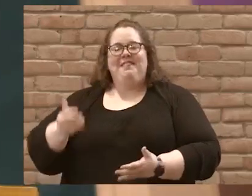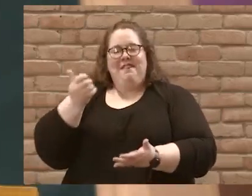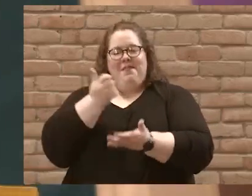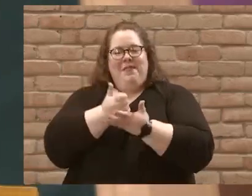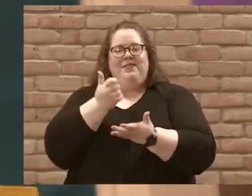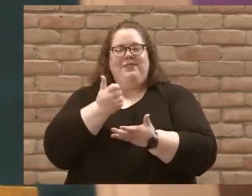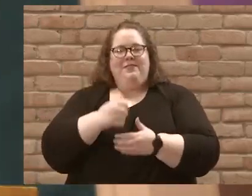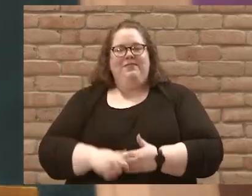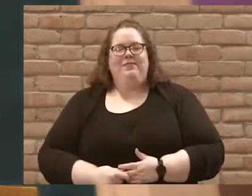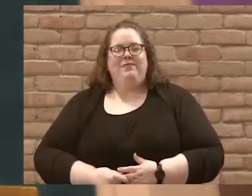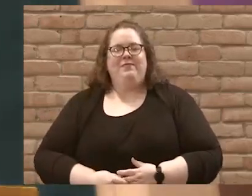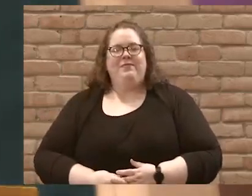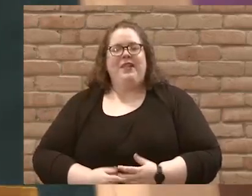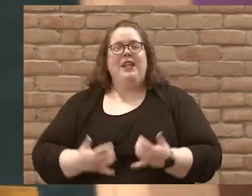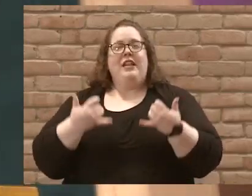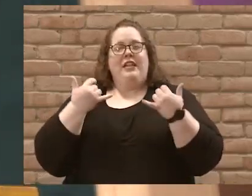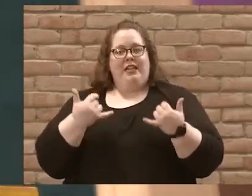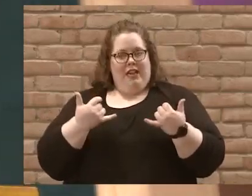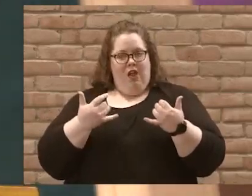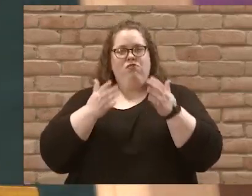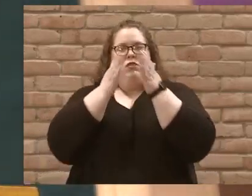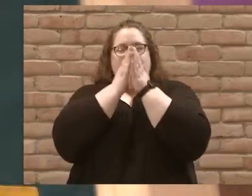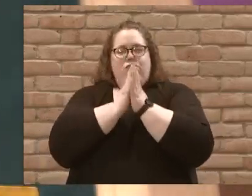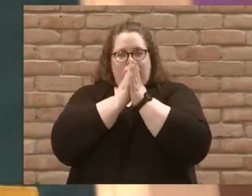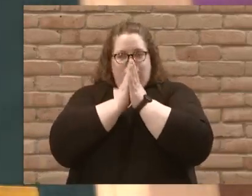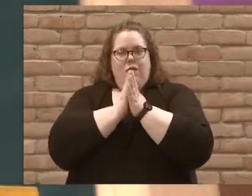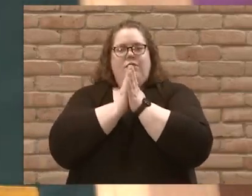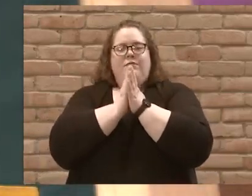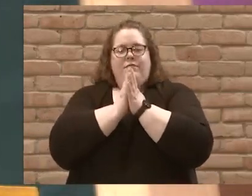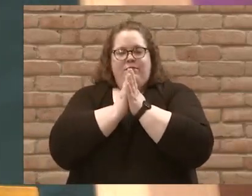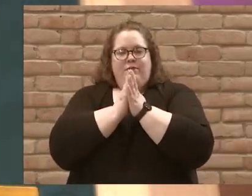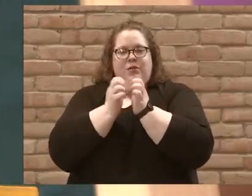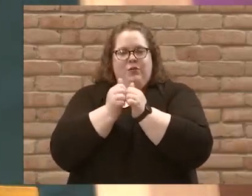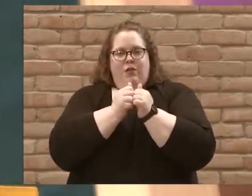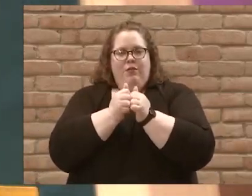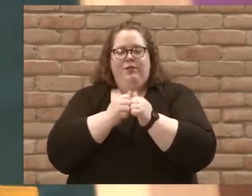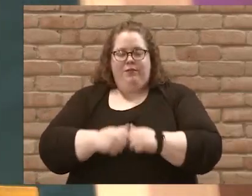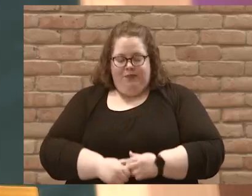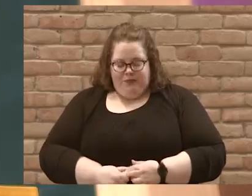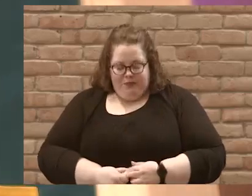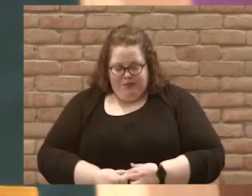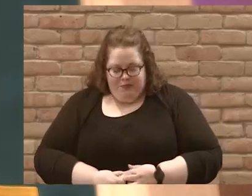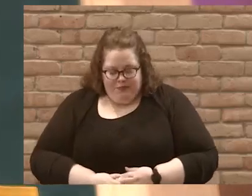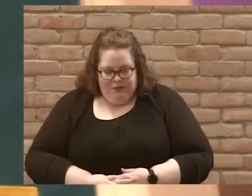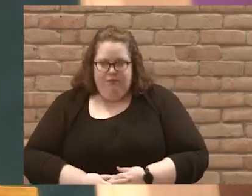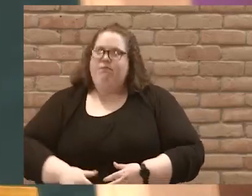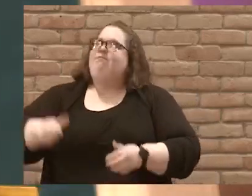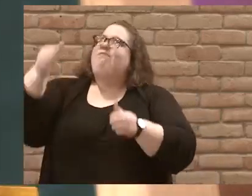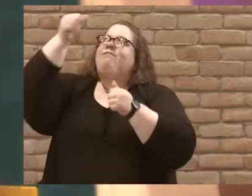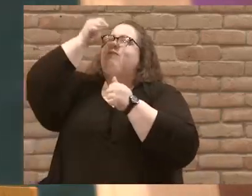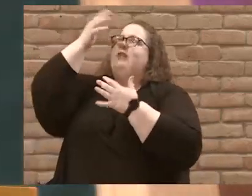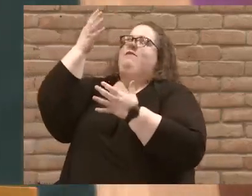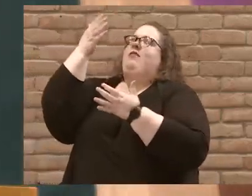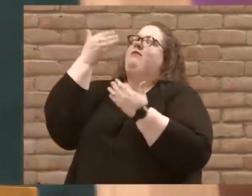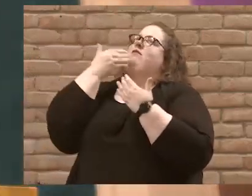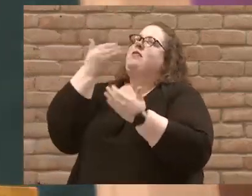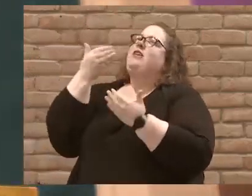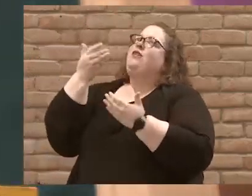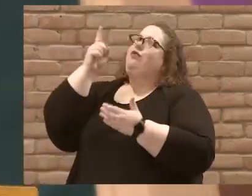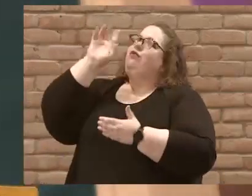Let's bow our heads in prayer as we get ready to dive into this text. Father, thanks for your son Jesus.